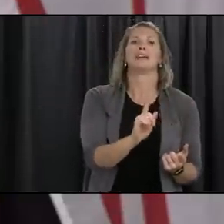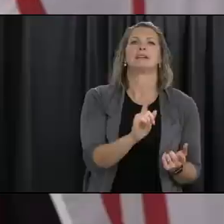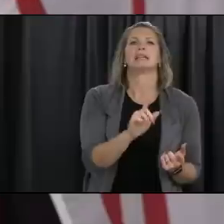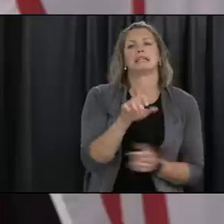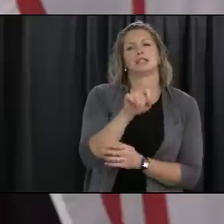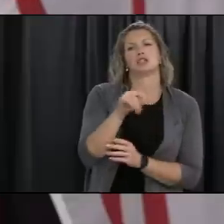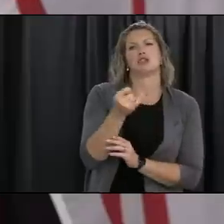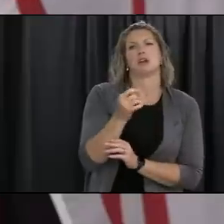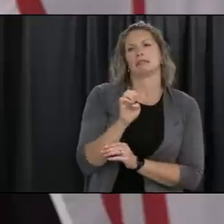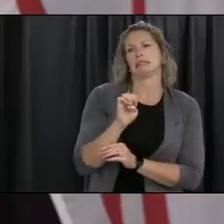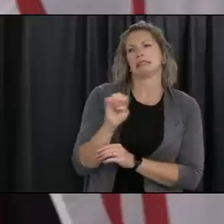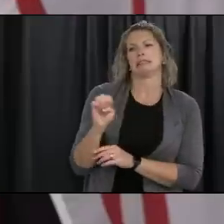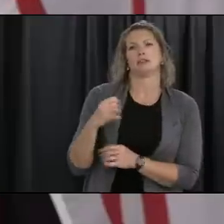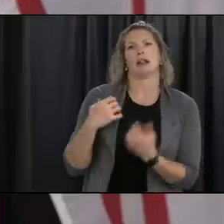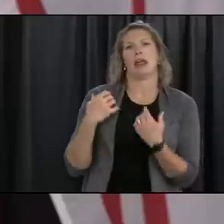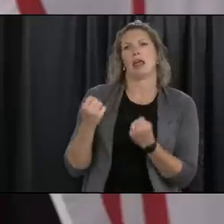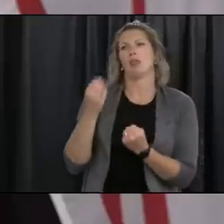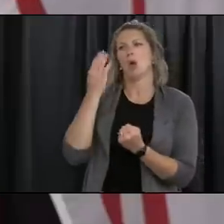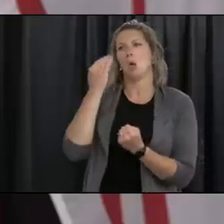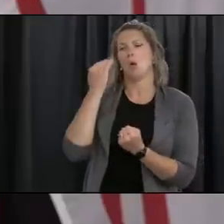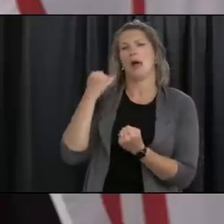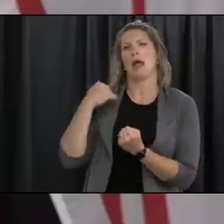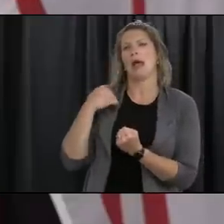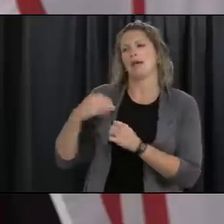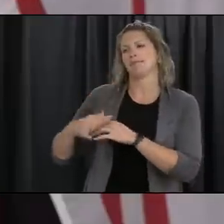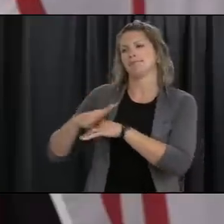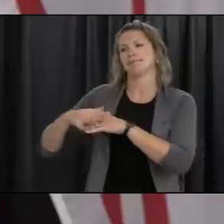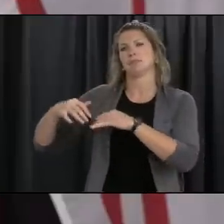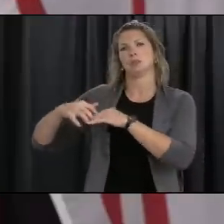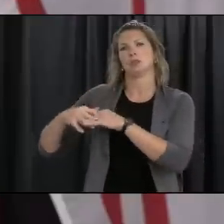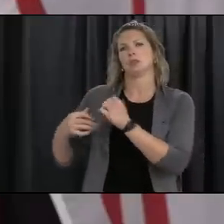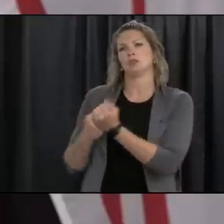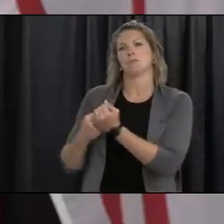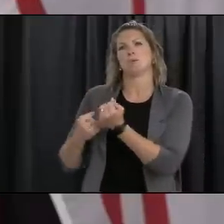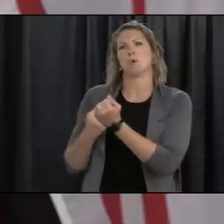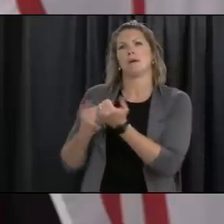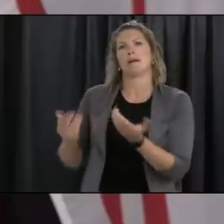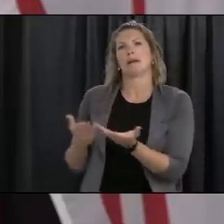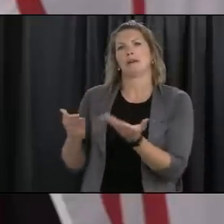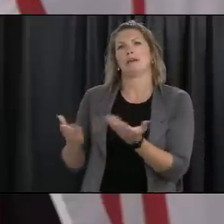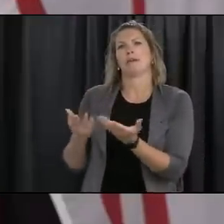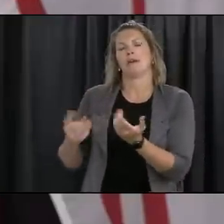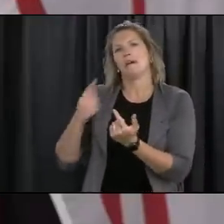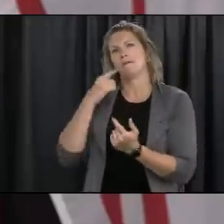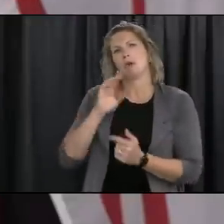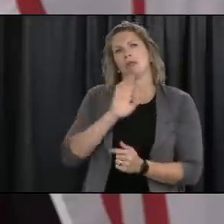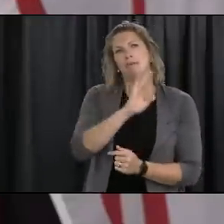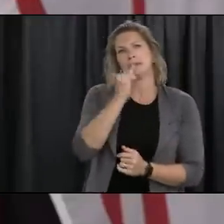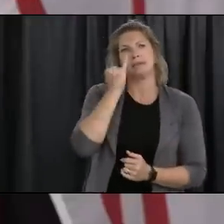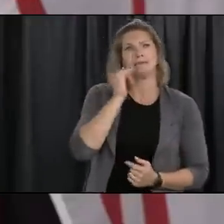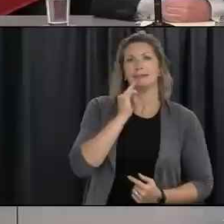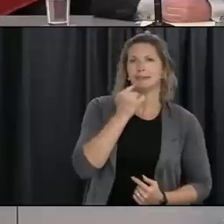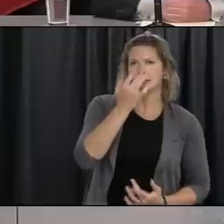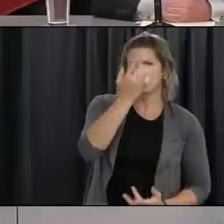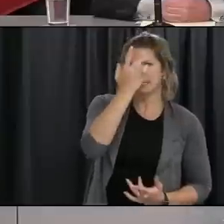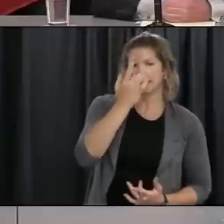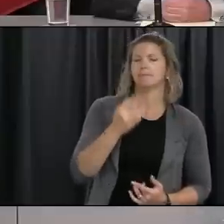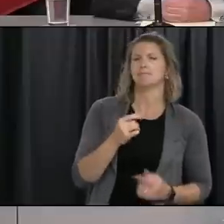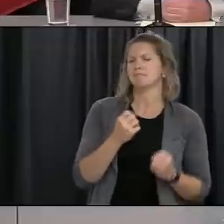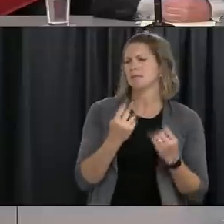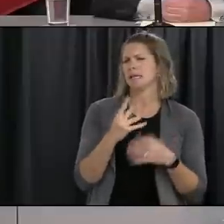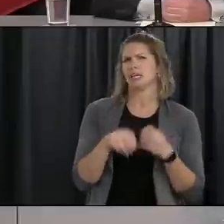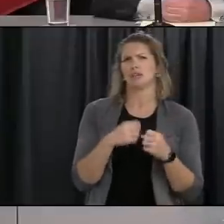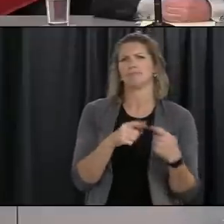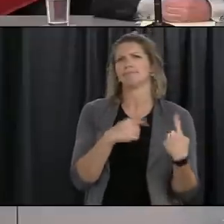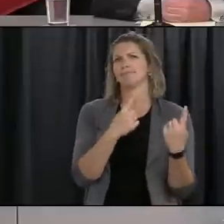there are uh indigenous support mechanisms particularly uh set up there and uh can you tell